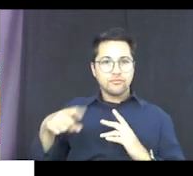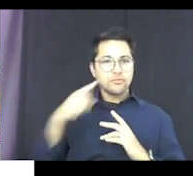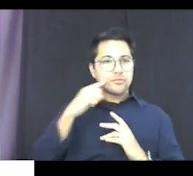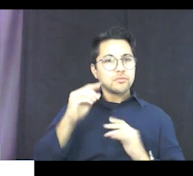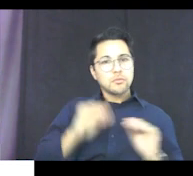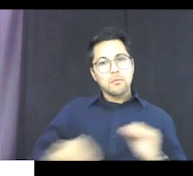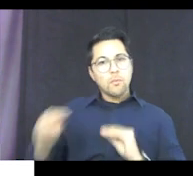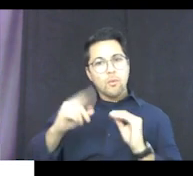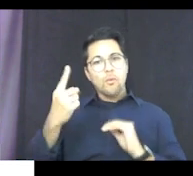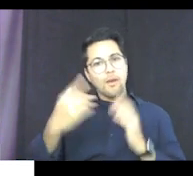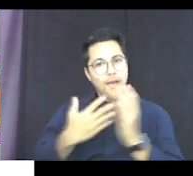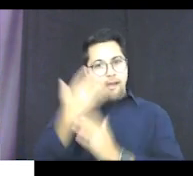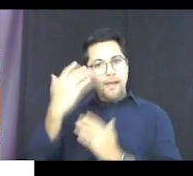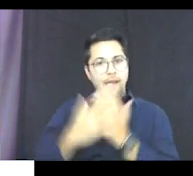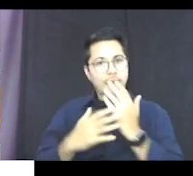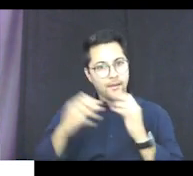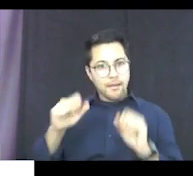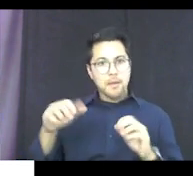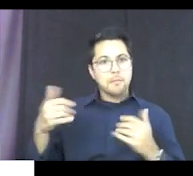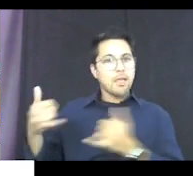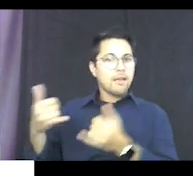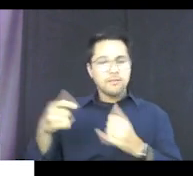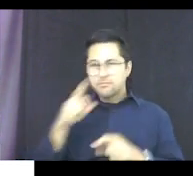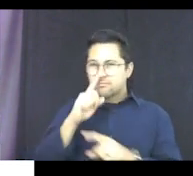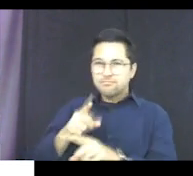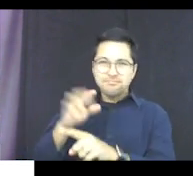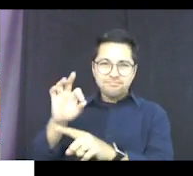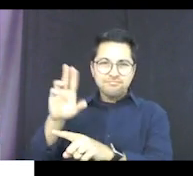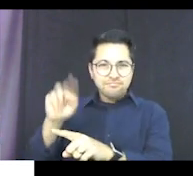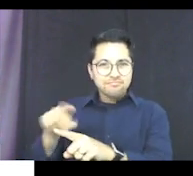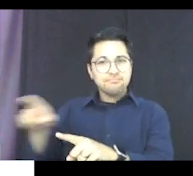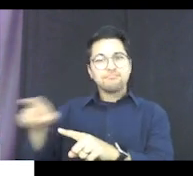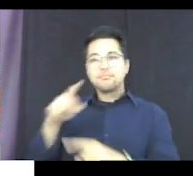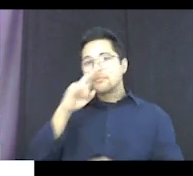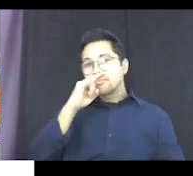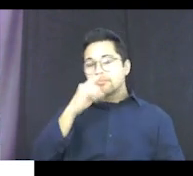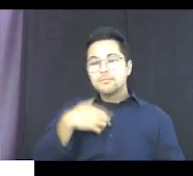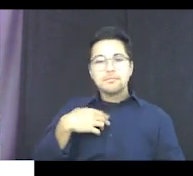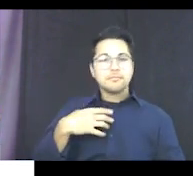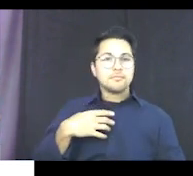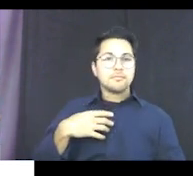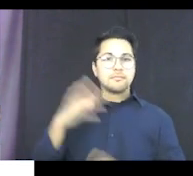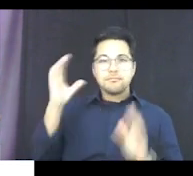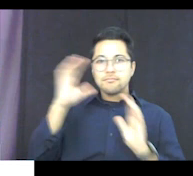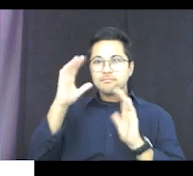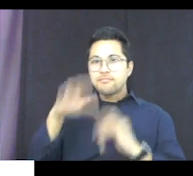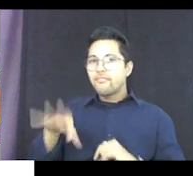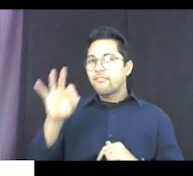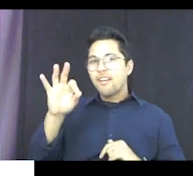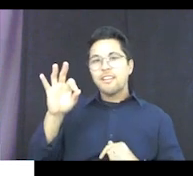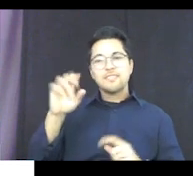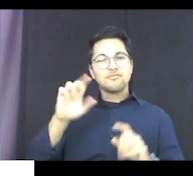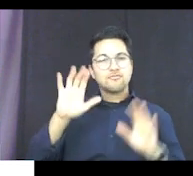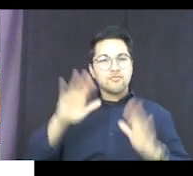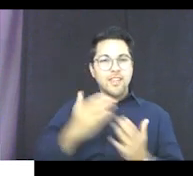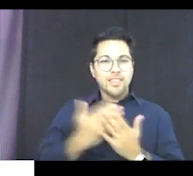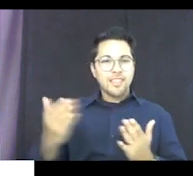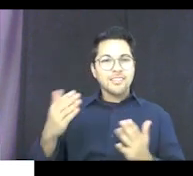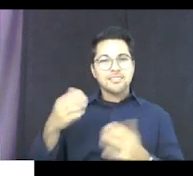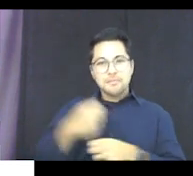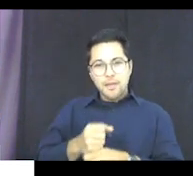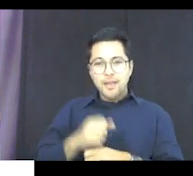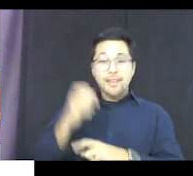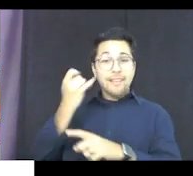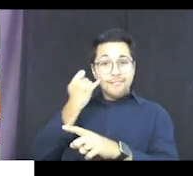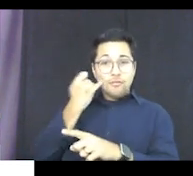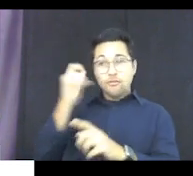move one hand to be able to play. They're really fun. Kids find great things to make. If you Google Makey Makey, you'll